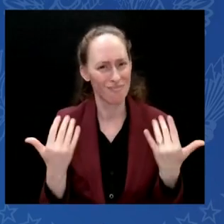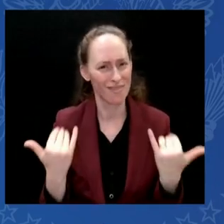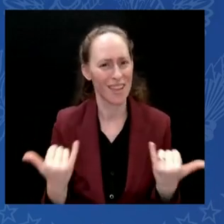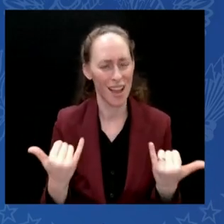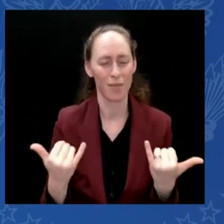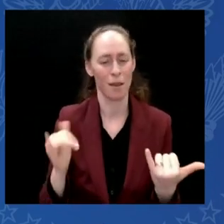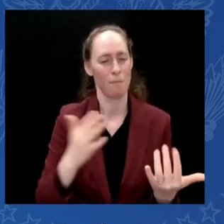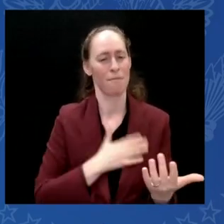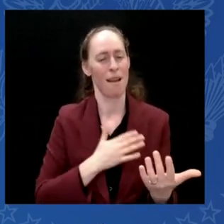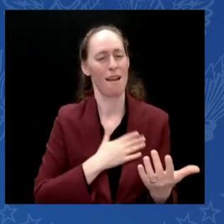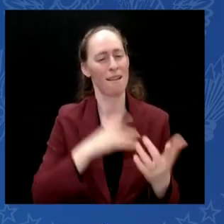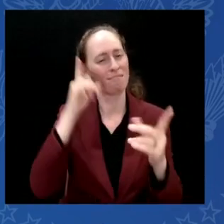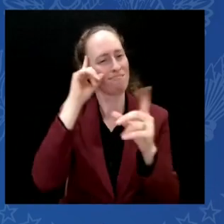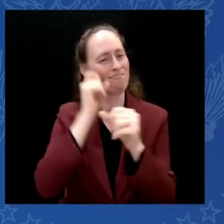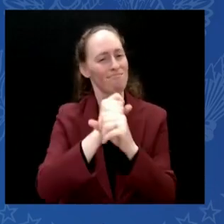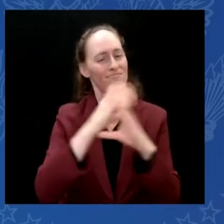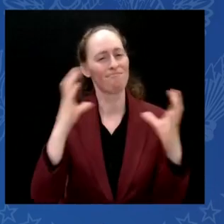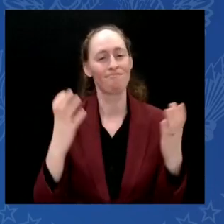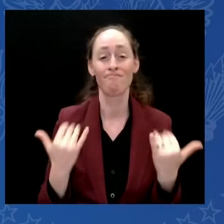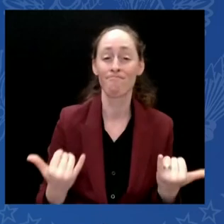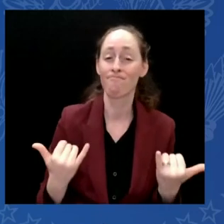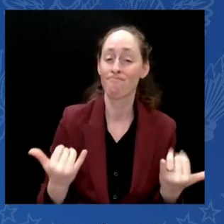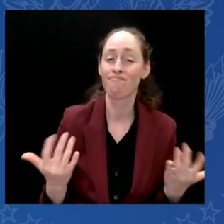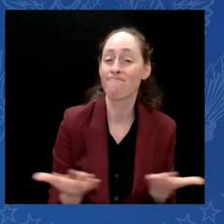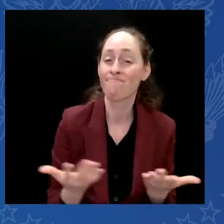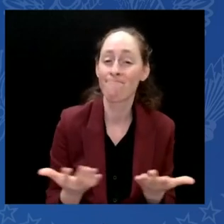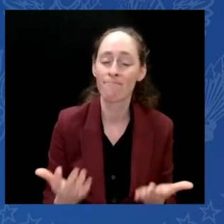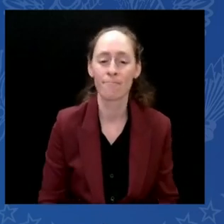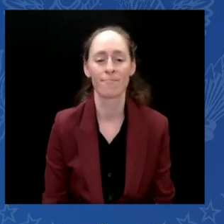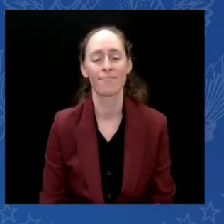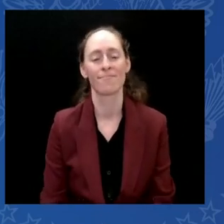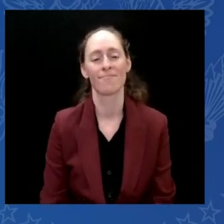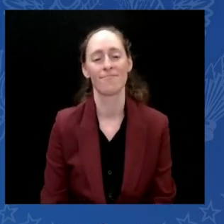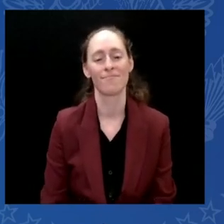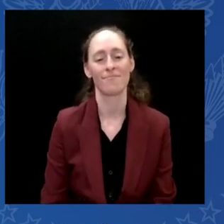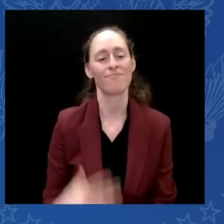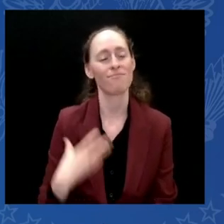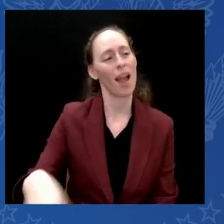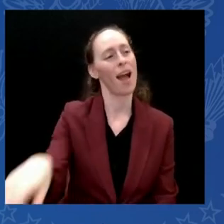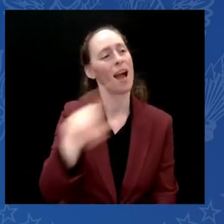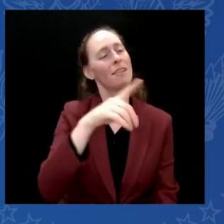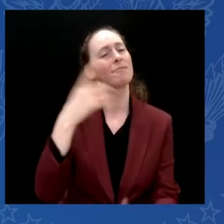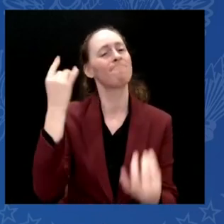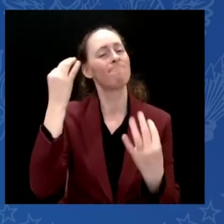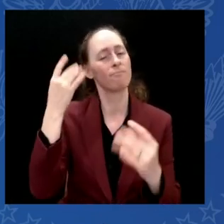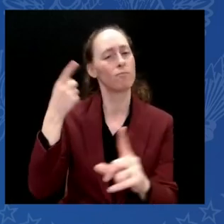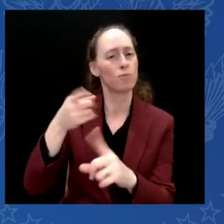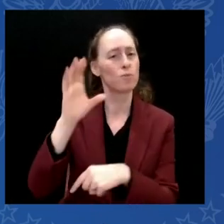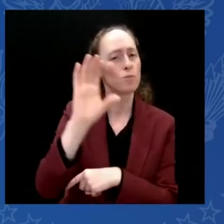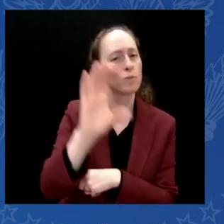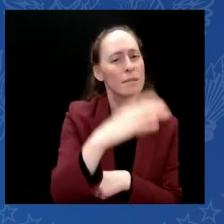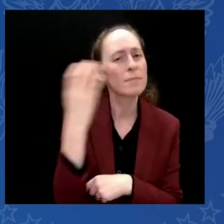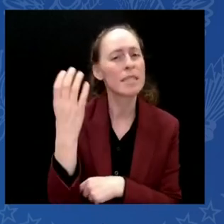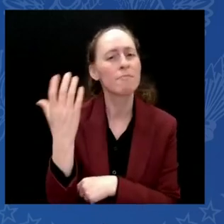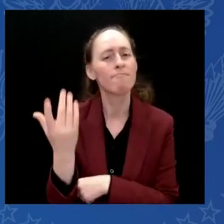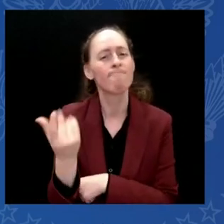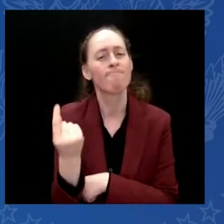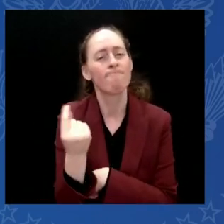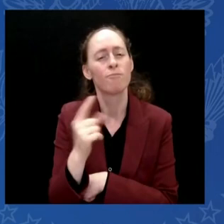of Christmas. It's at the heart of Christmas. And look, really look at each other, not as Democrats or Republicans,